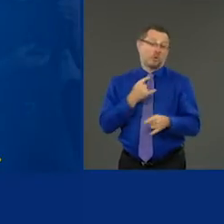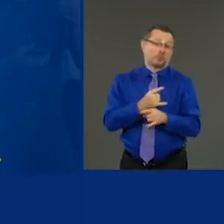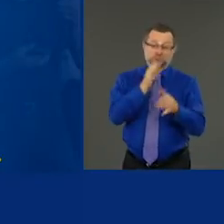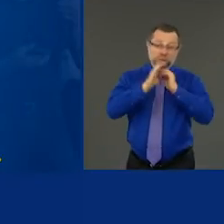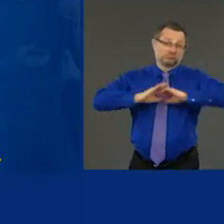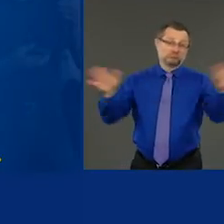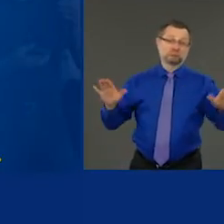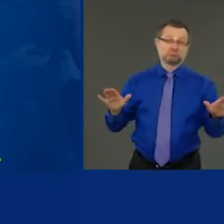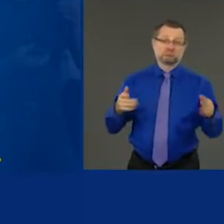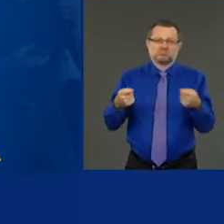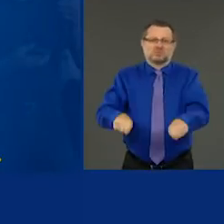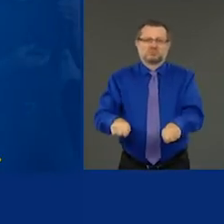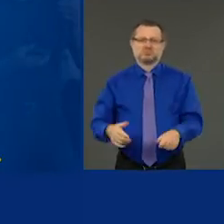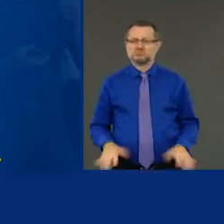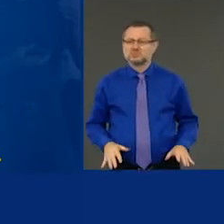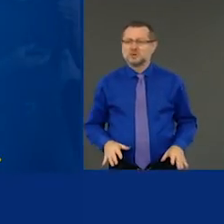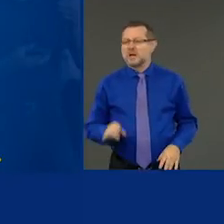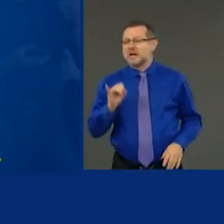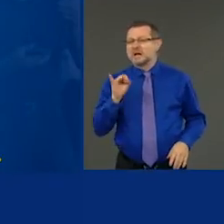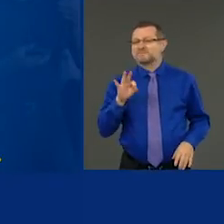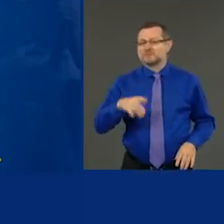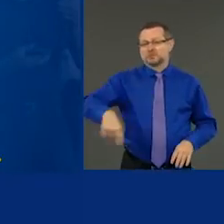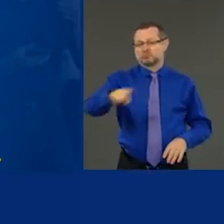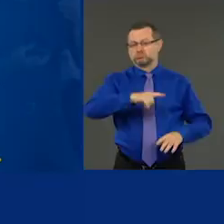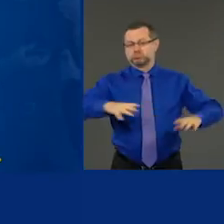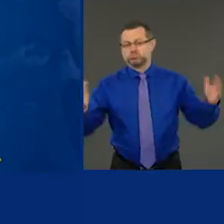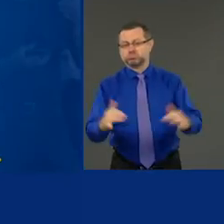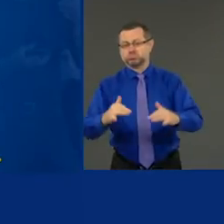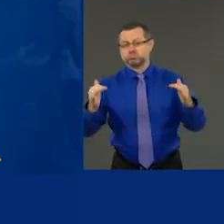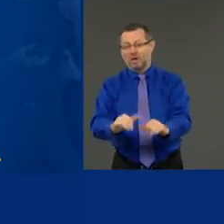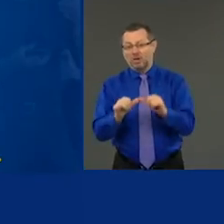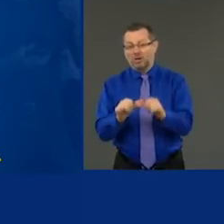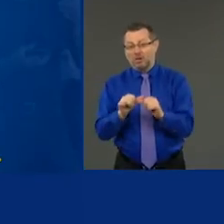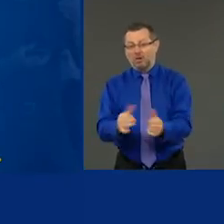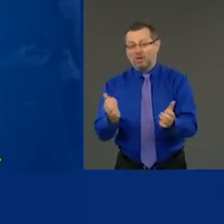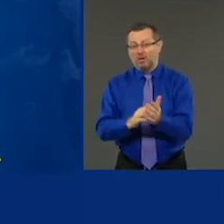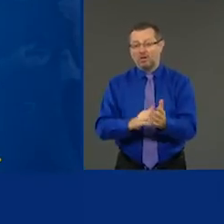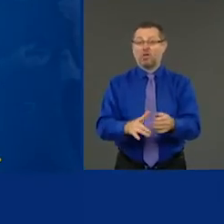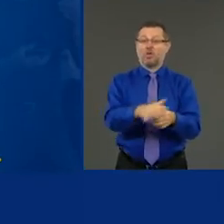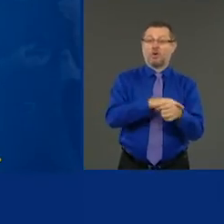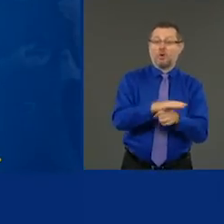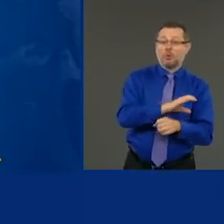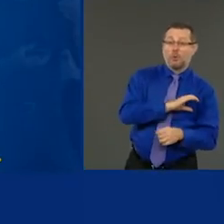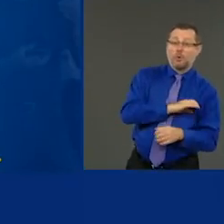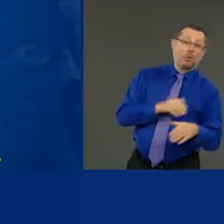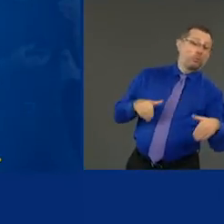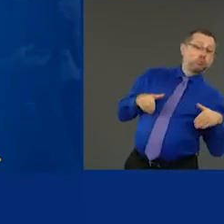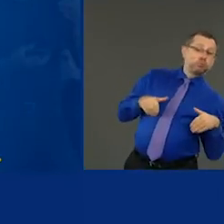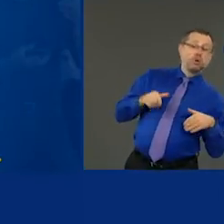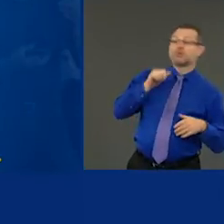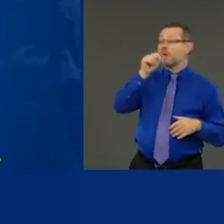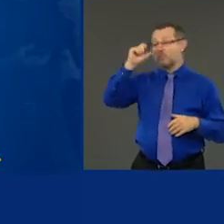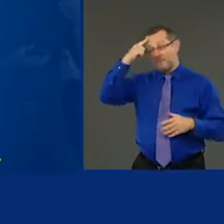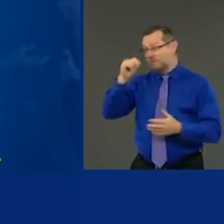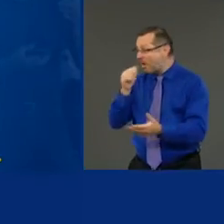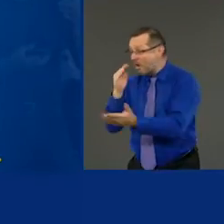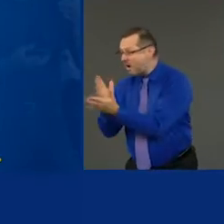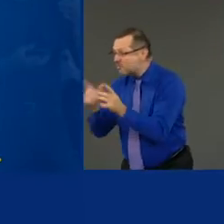If the congregations continue, if the local governments don't stop it, that is what is going to happen.